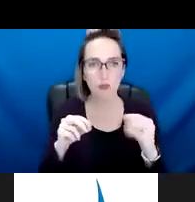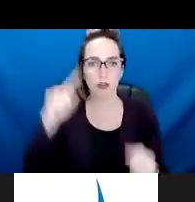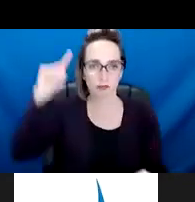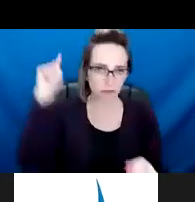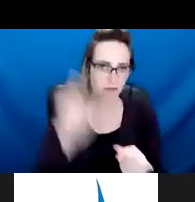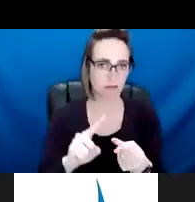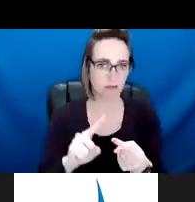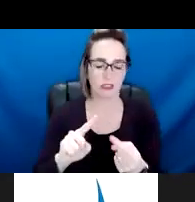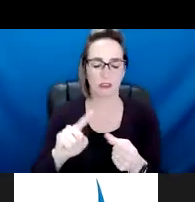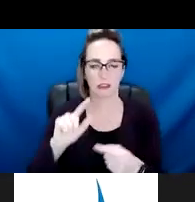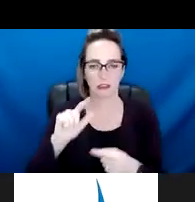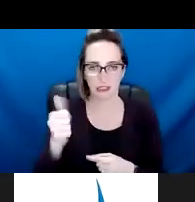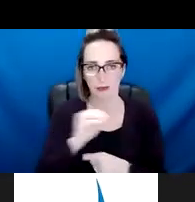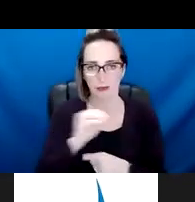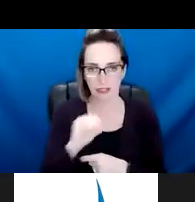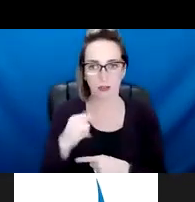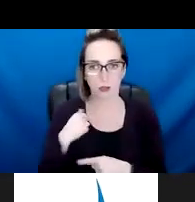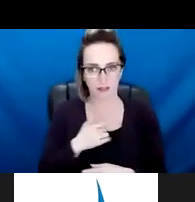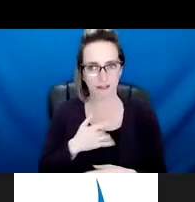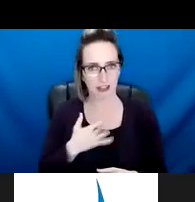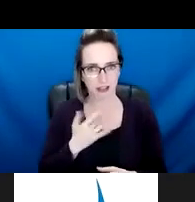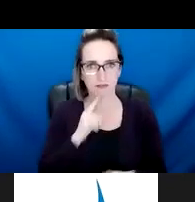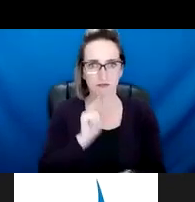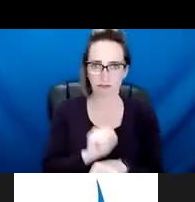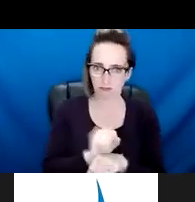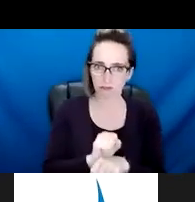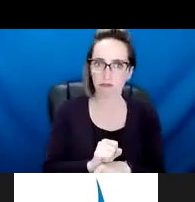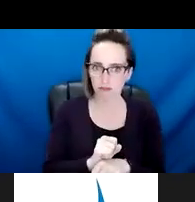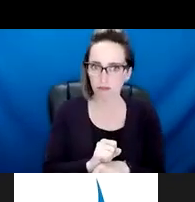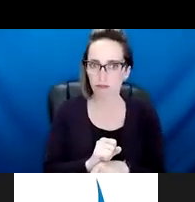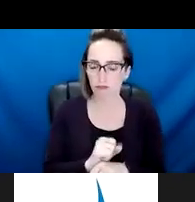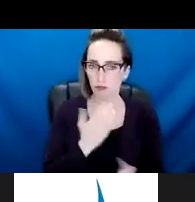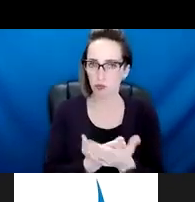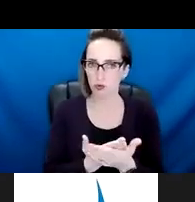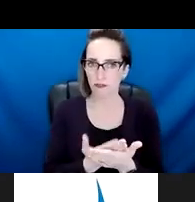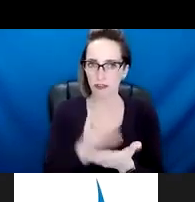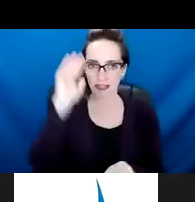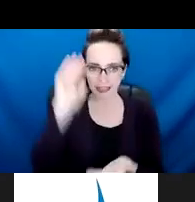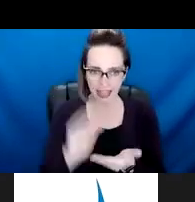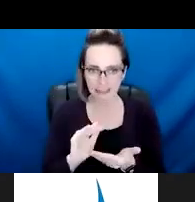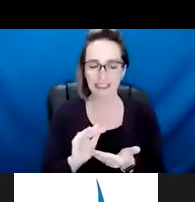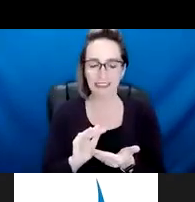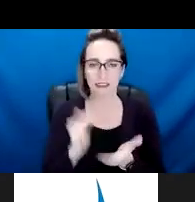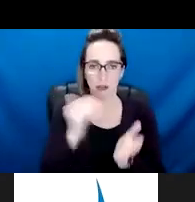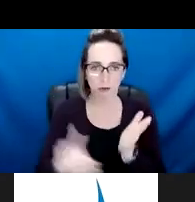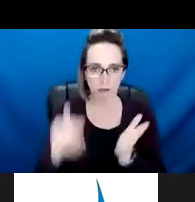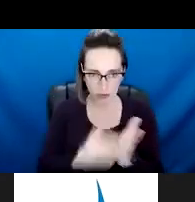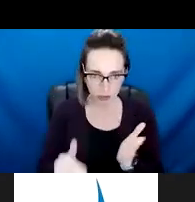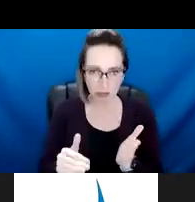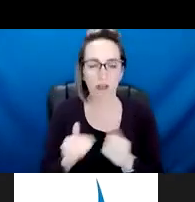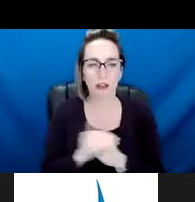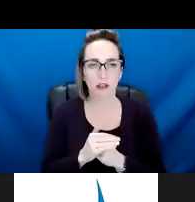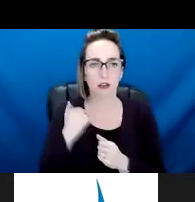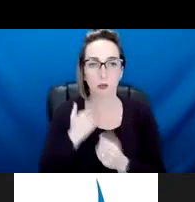program. So we do feel like we're seeing, um, some real trends in the right direction with participants in that program. And what we offer is an